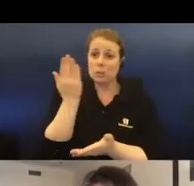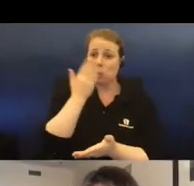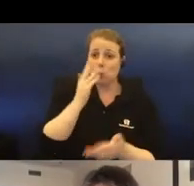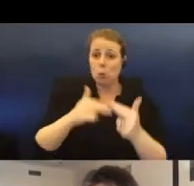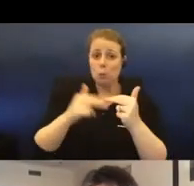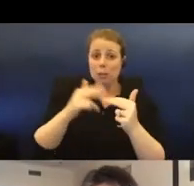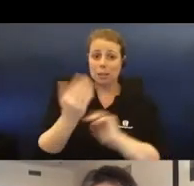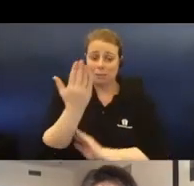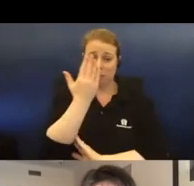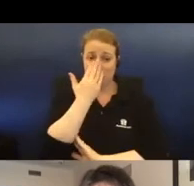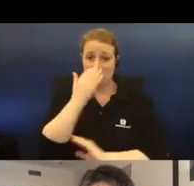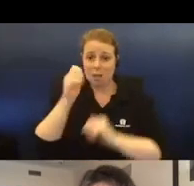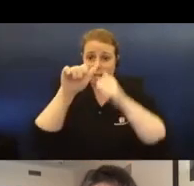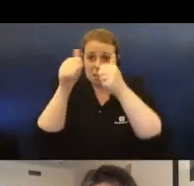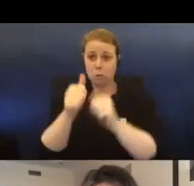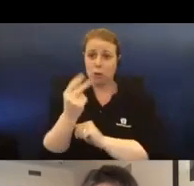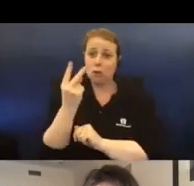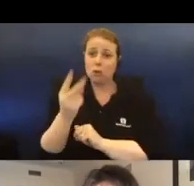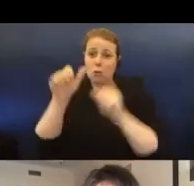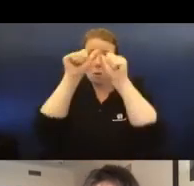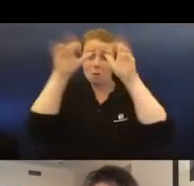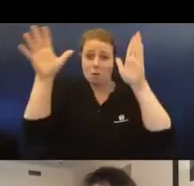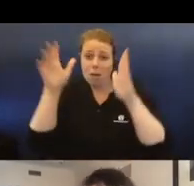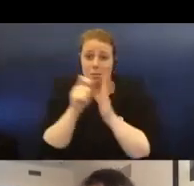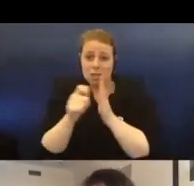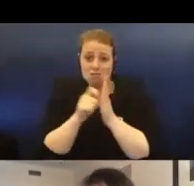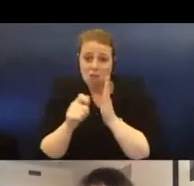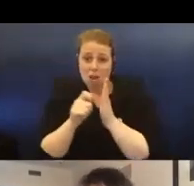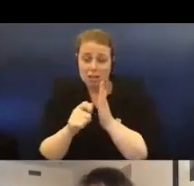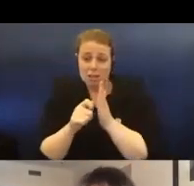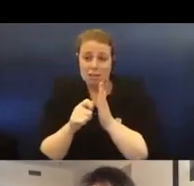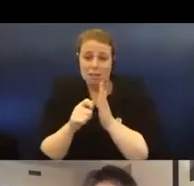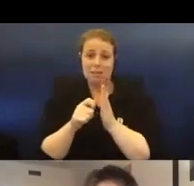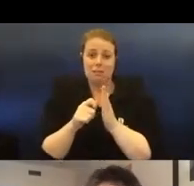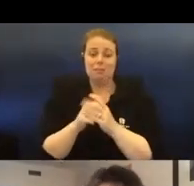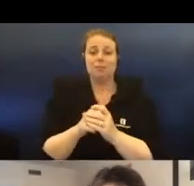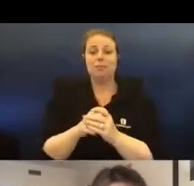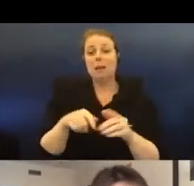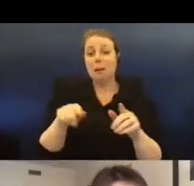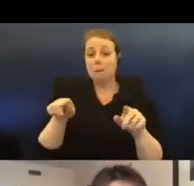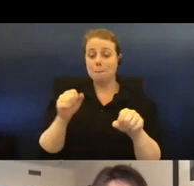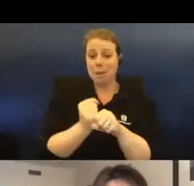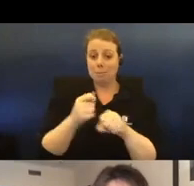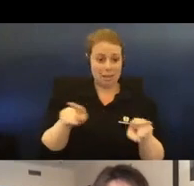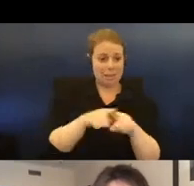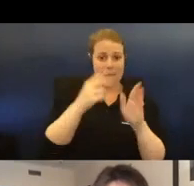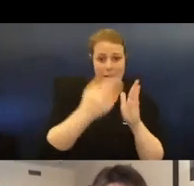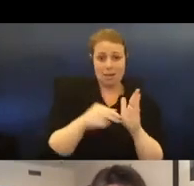the school, there is a sculpture of two famous Georgian writers, also made by Valentin Tokuridze, and they are still there